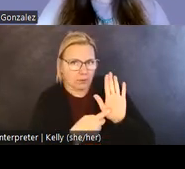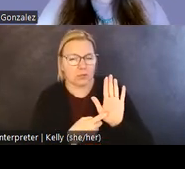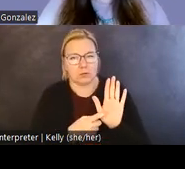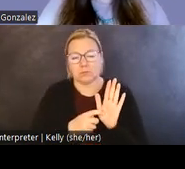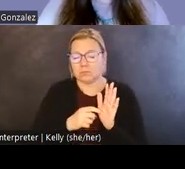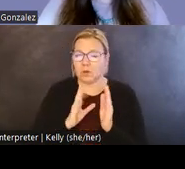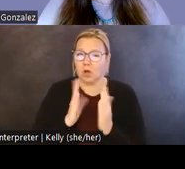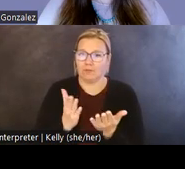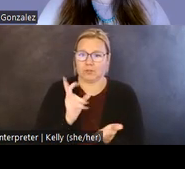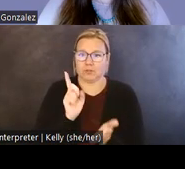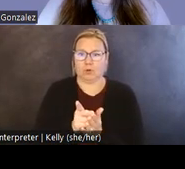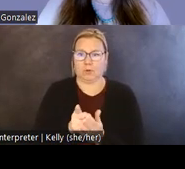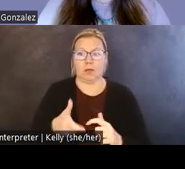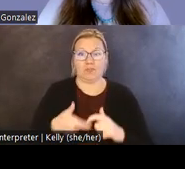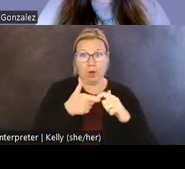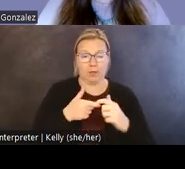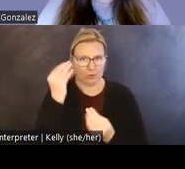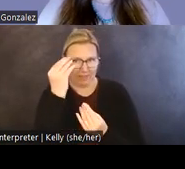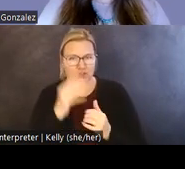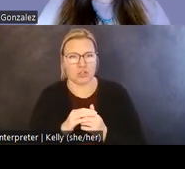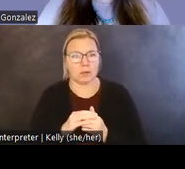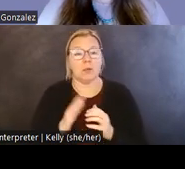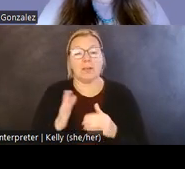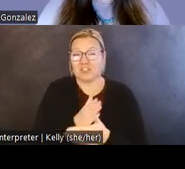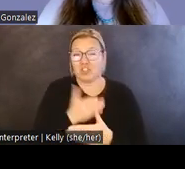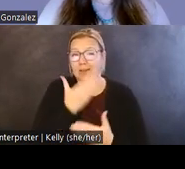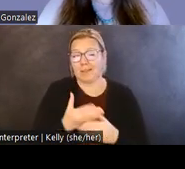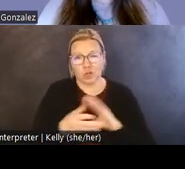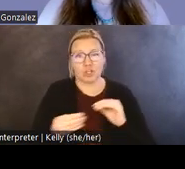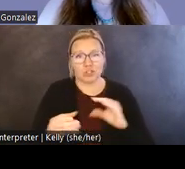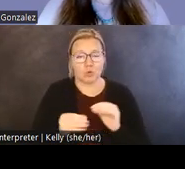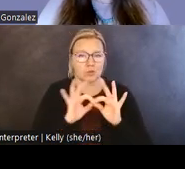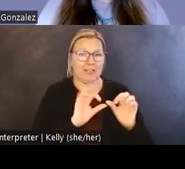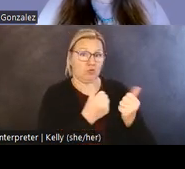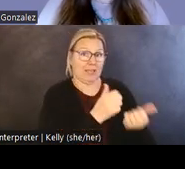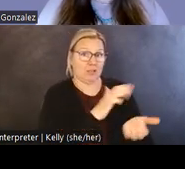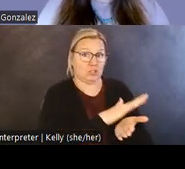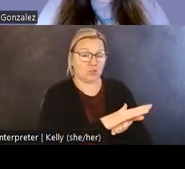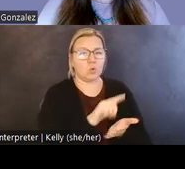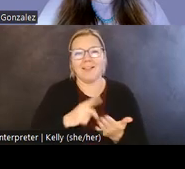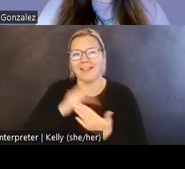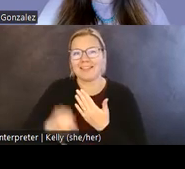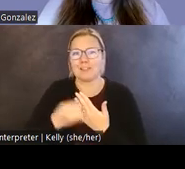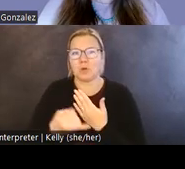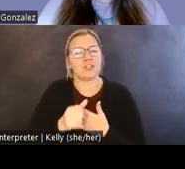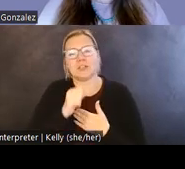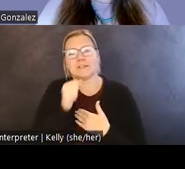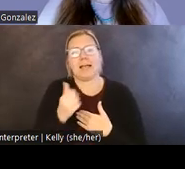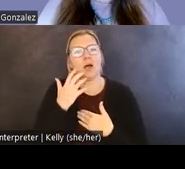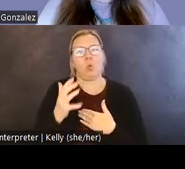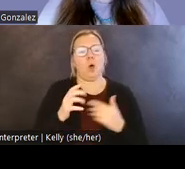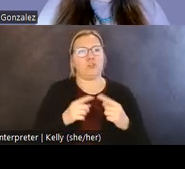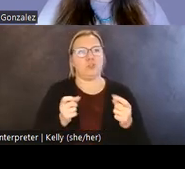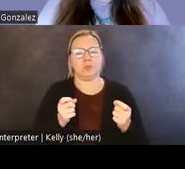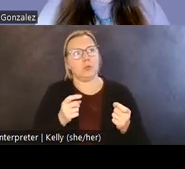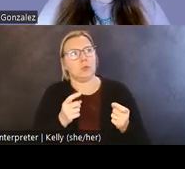reflection. In telling the good stories associated with the agency school, this project does not want to supersede the other